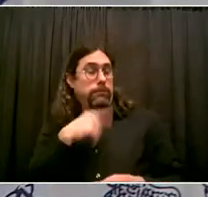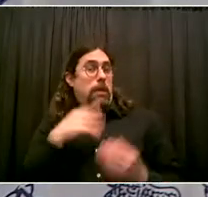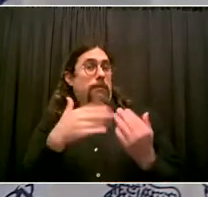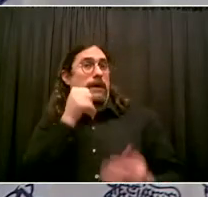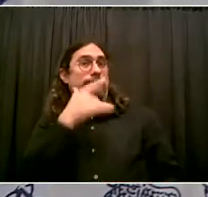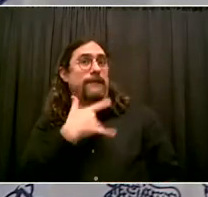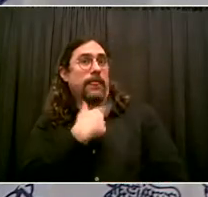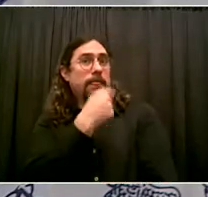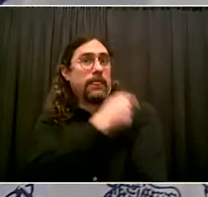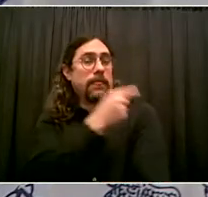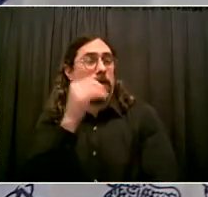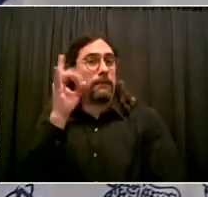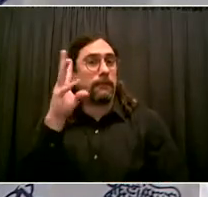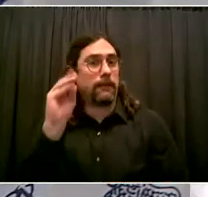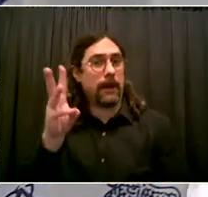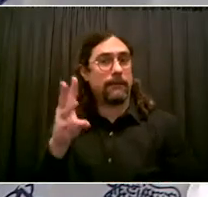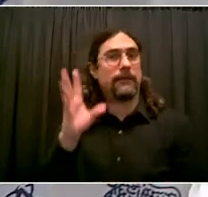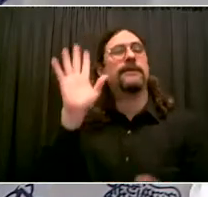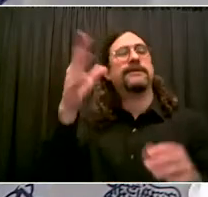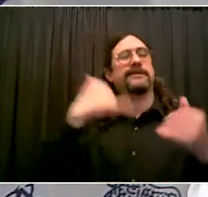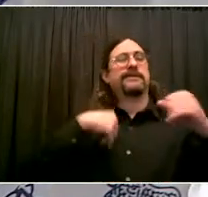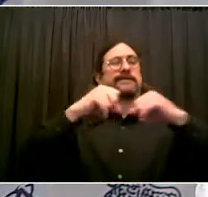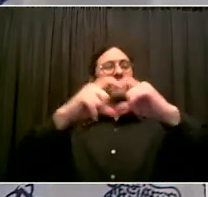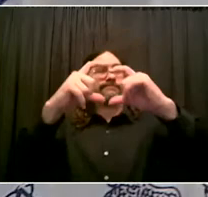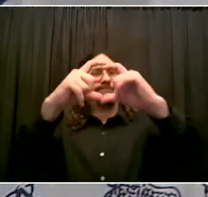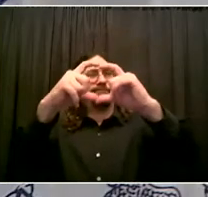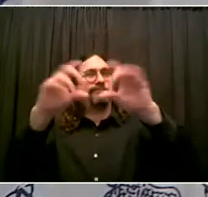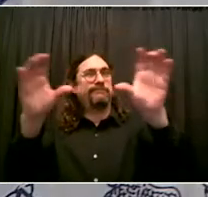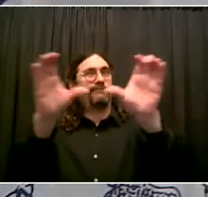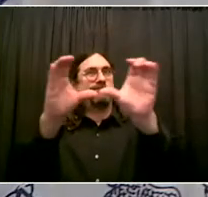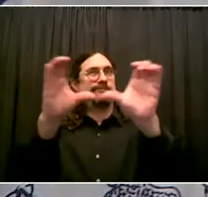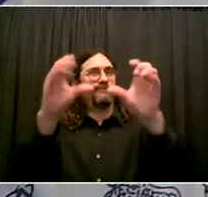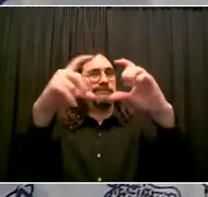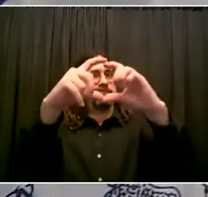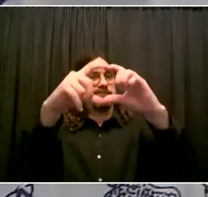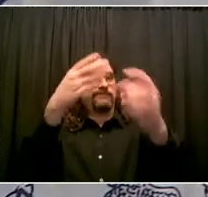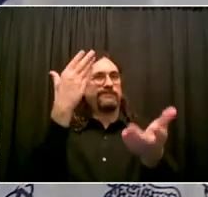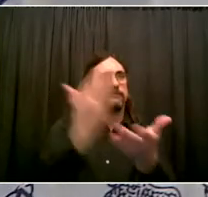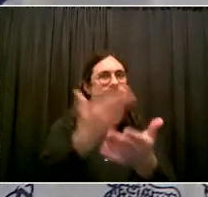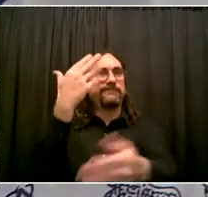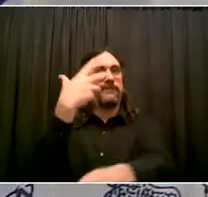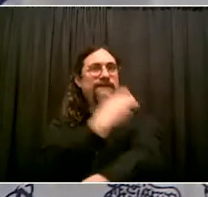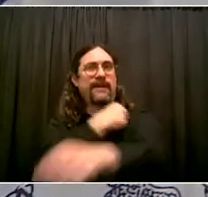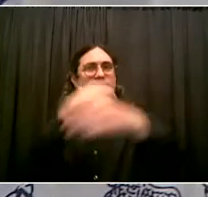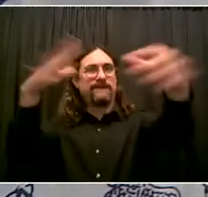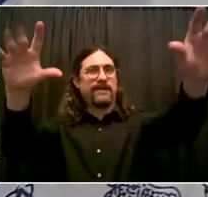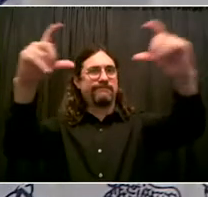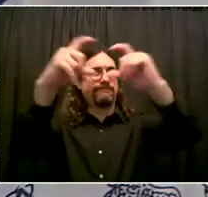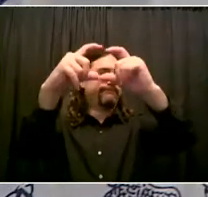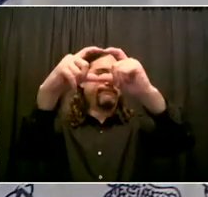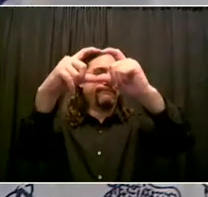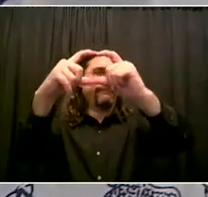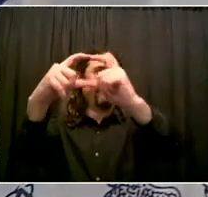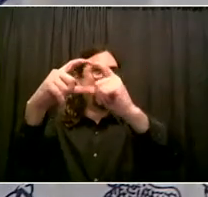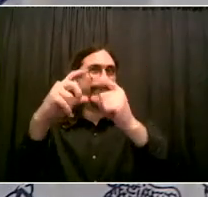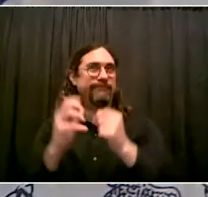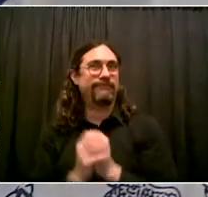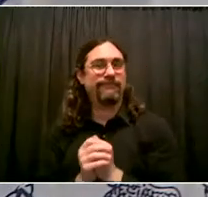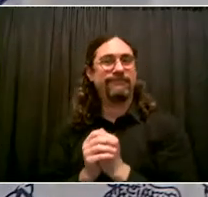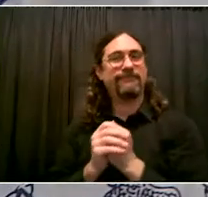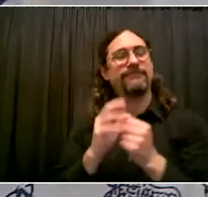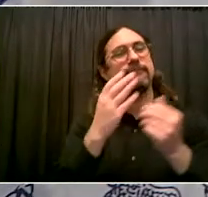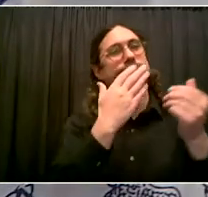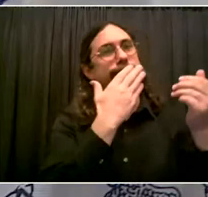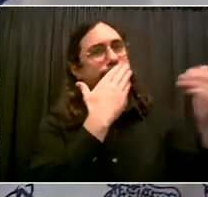I'm official. Joining the three million now. And a pen. I thank you. I'll put it right here